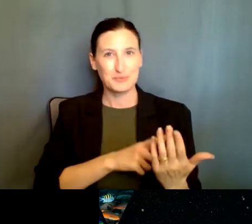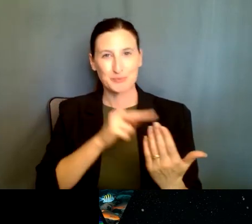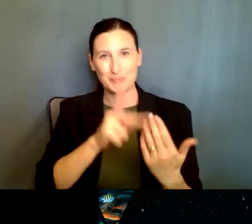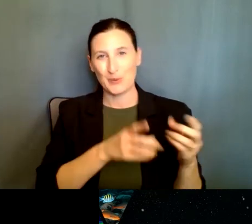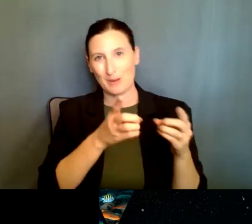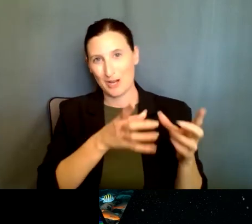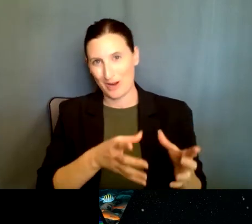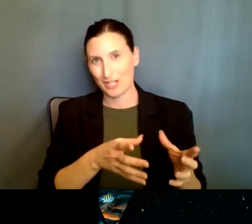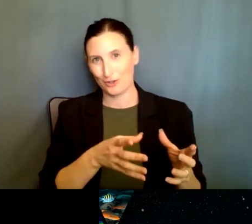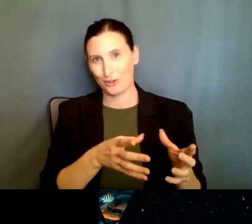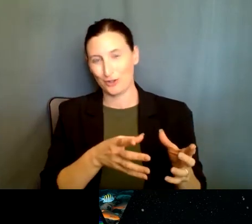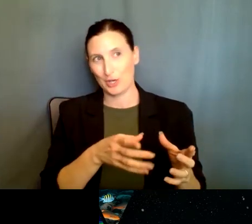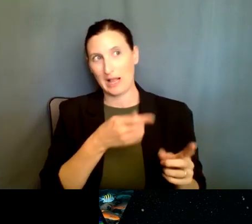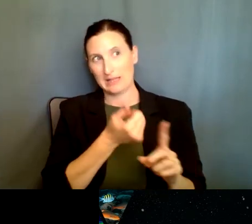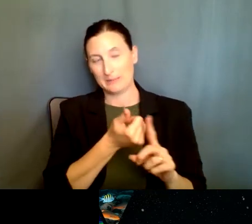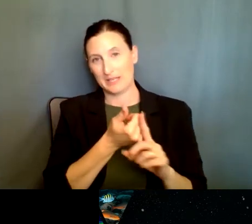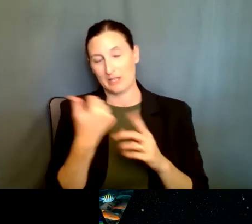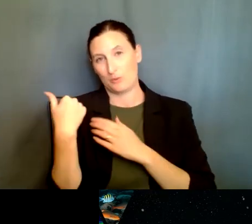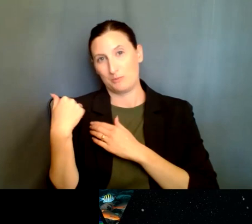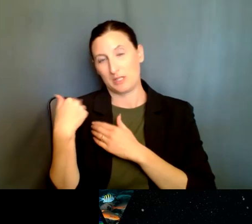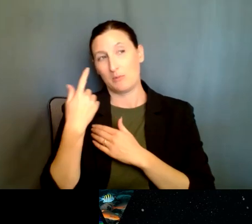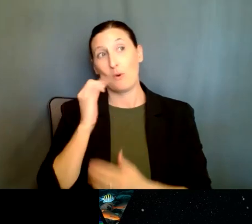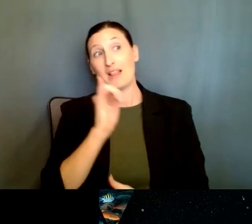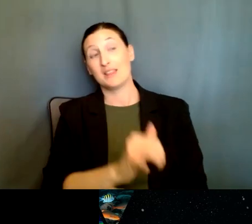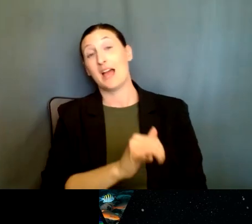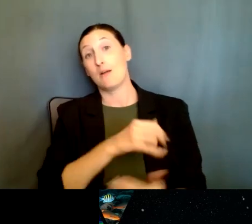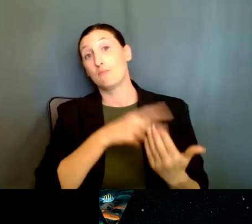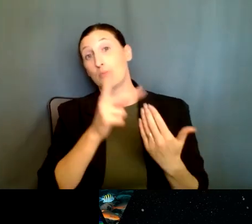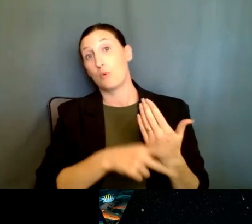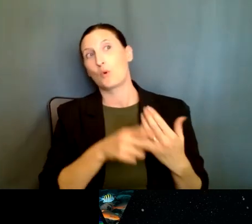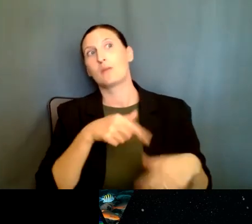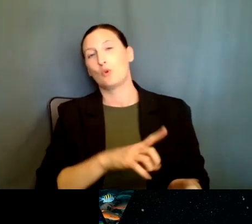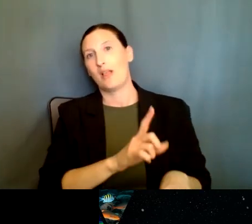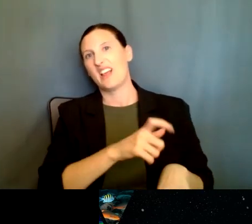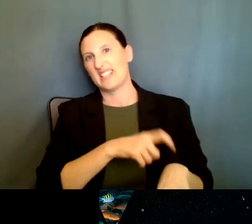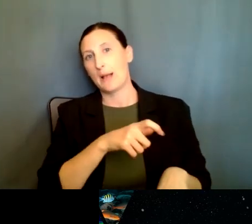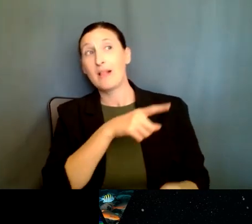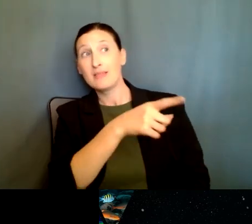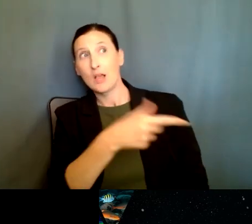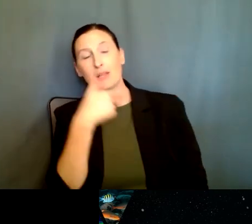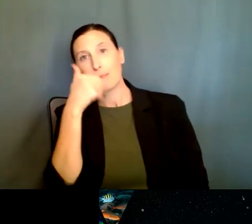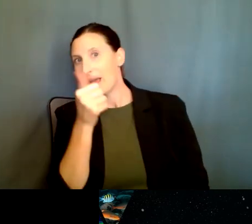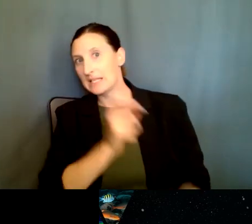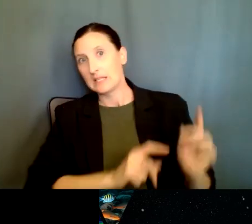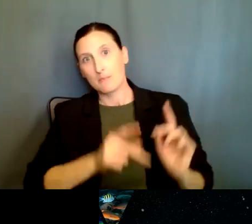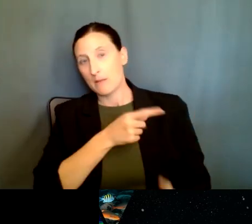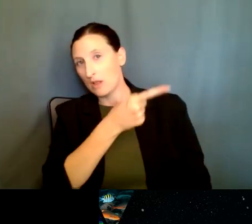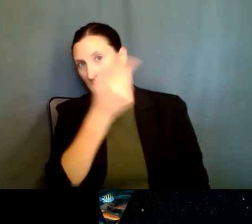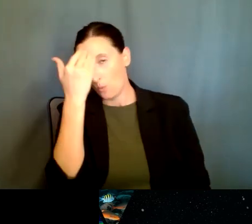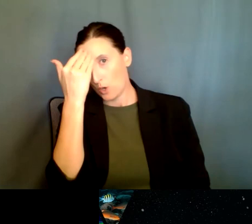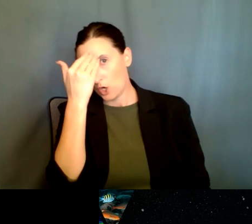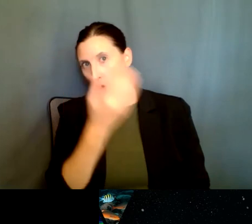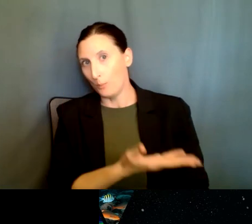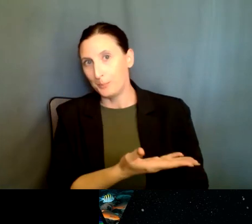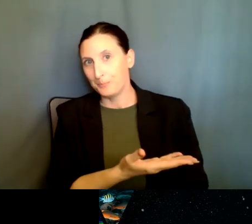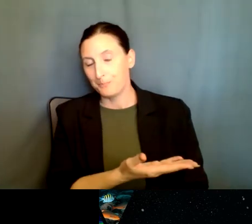that were, um, responsible for that program at that time. Those would be the best people who would, would be